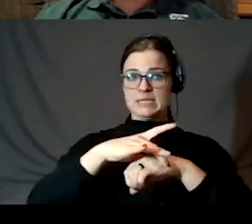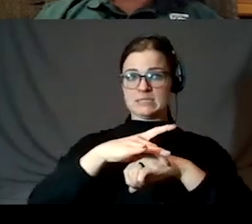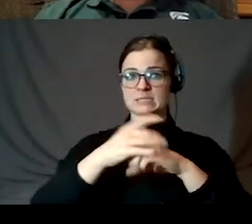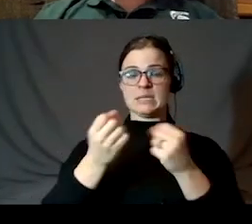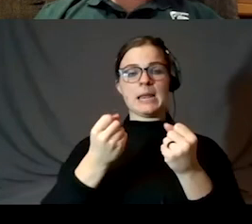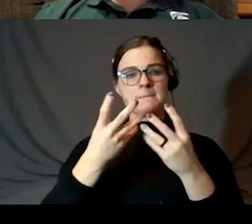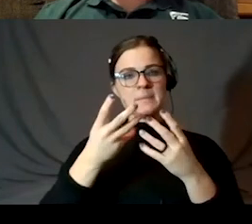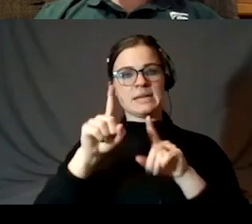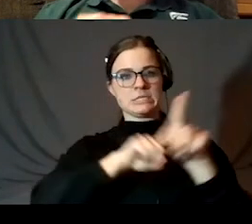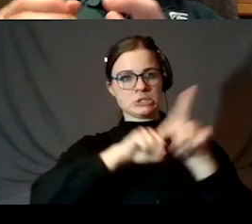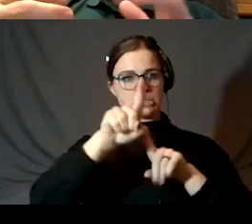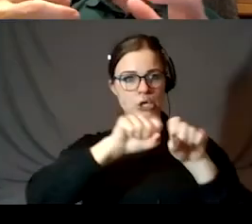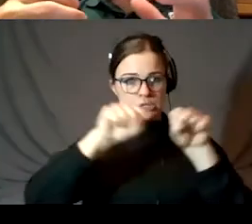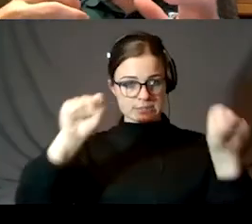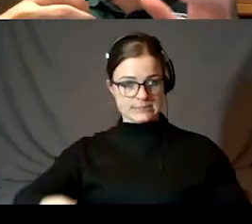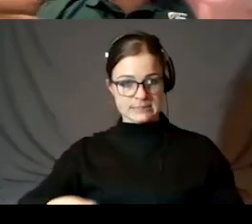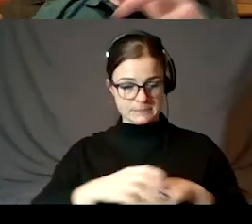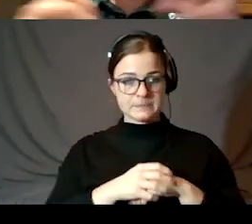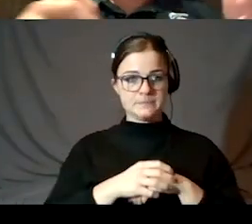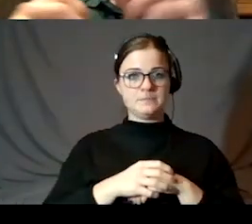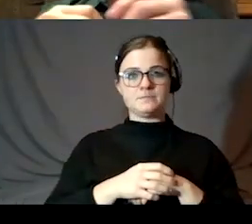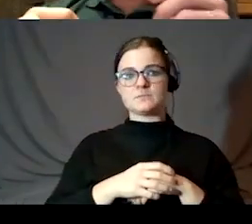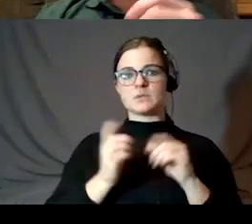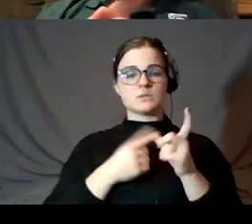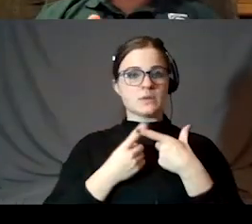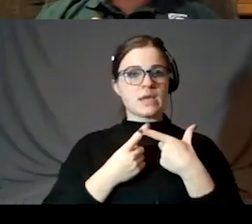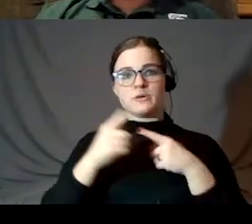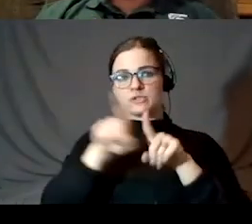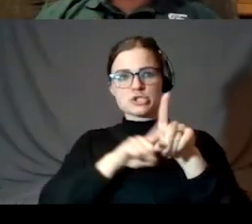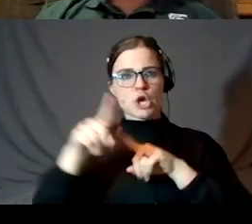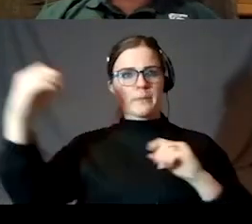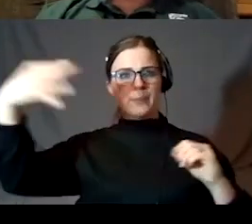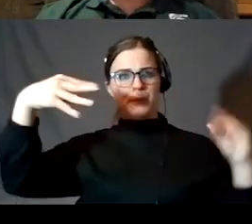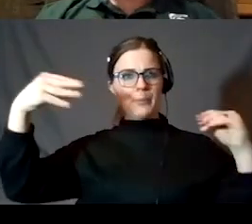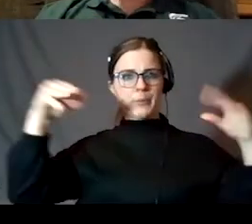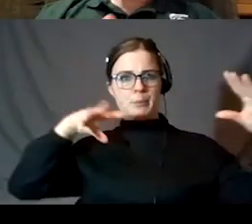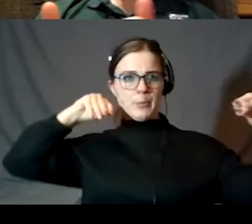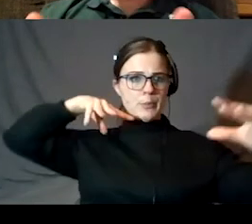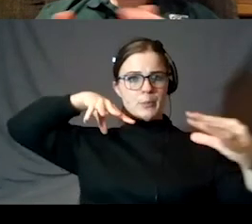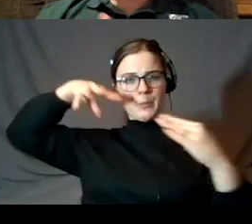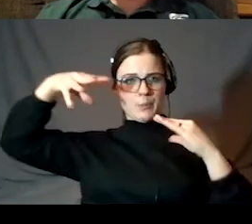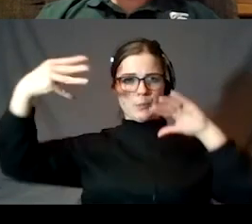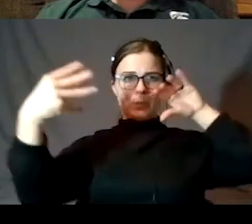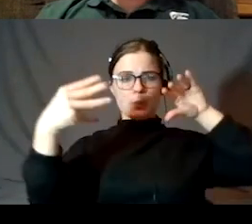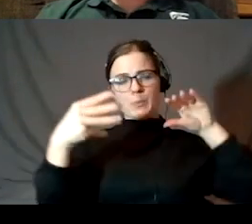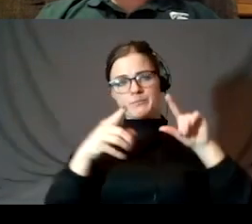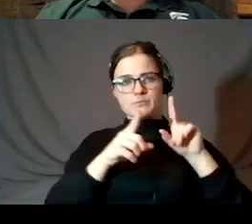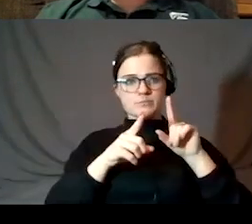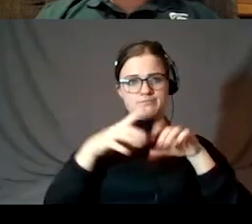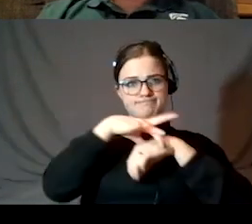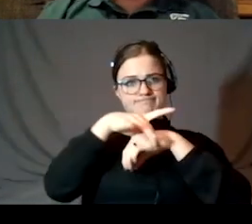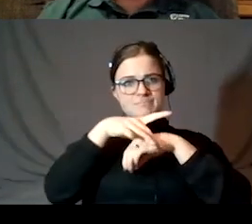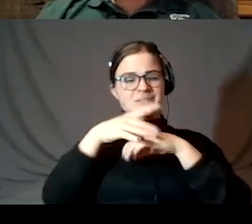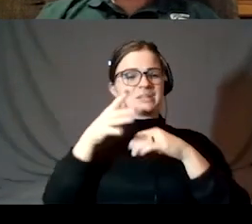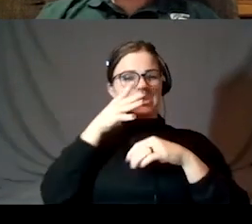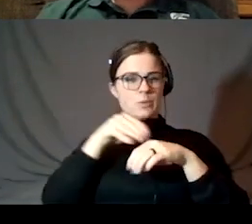systems so that there are stars shining on the planets from different sides. And that may make the phases